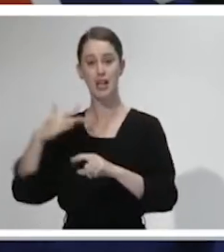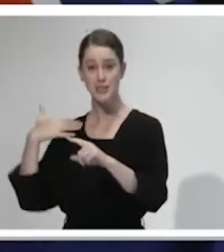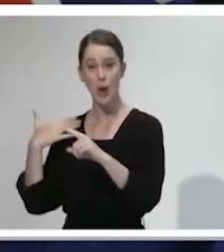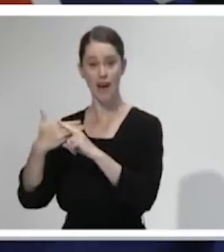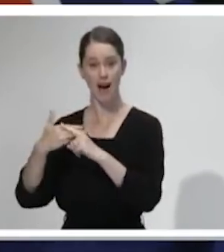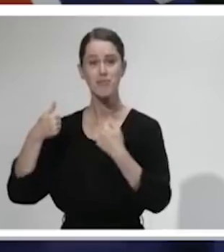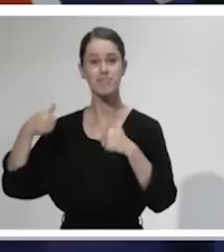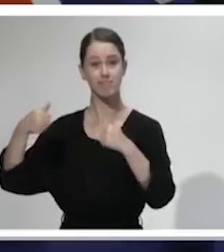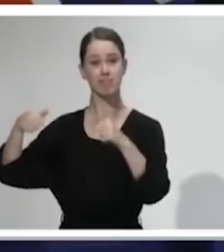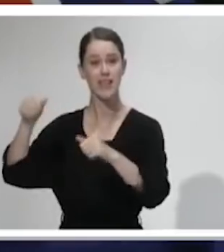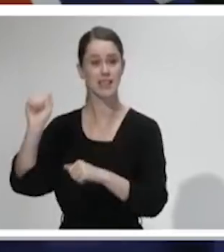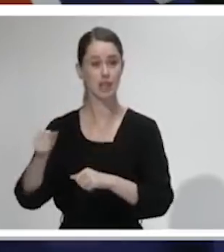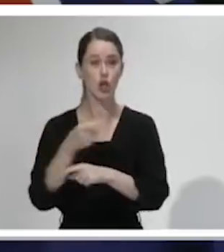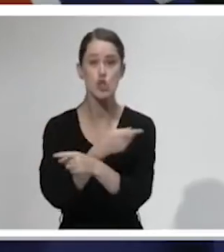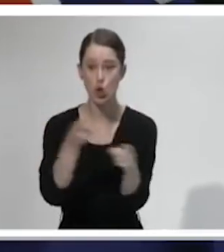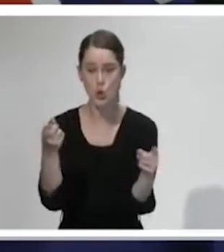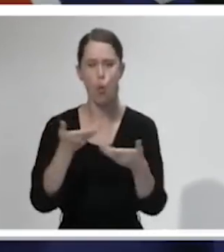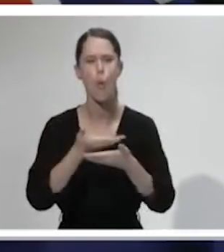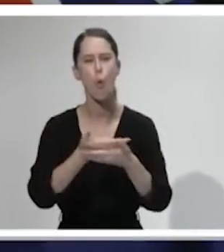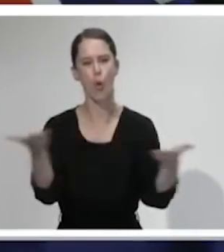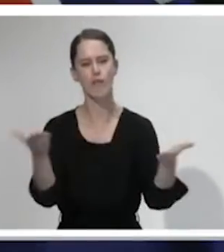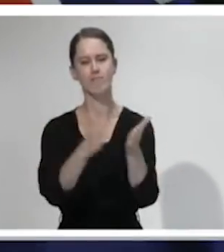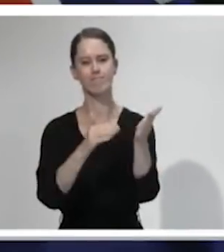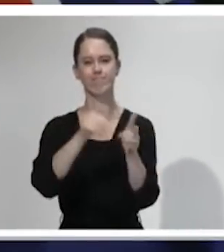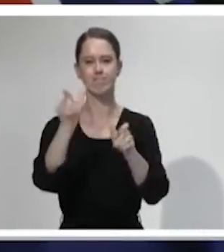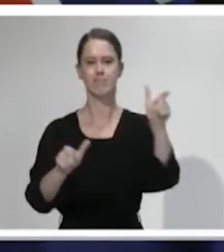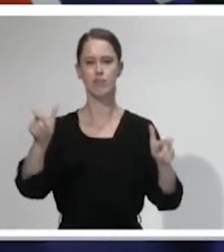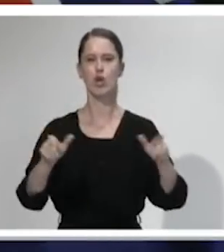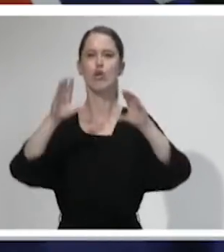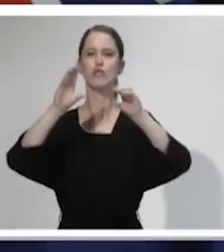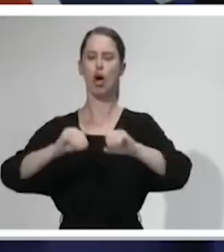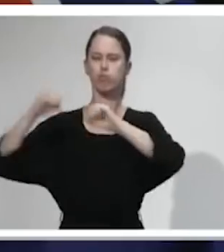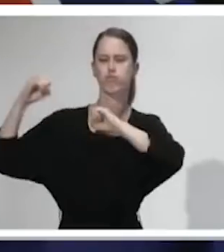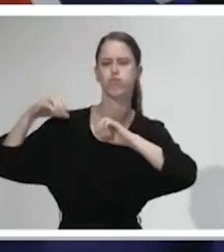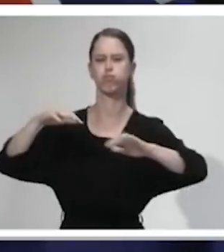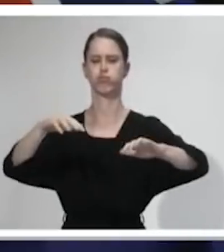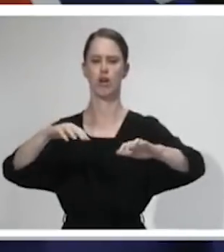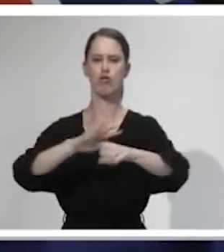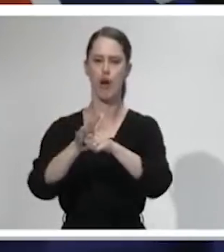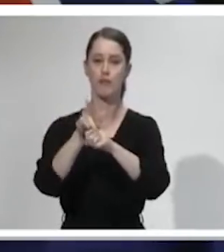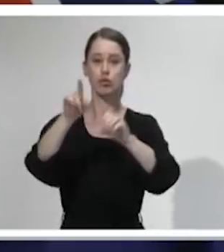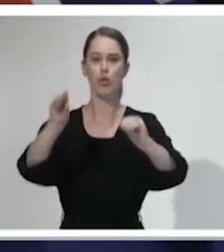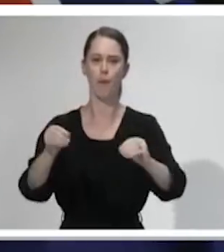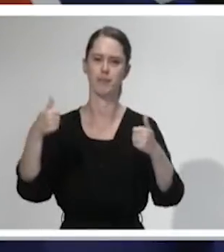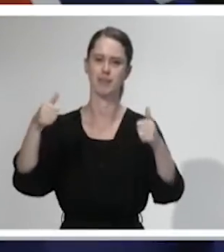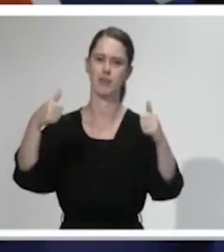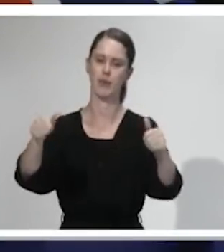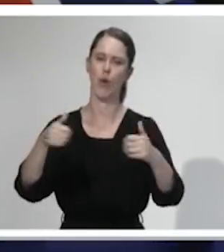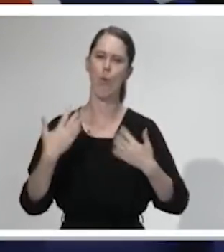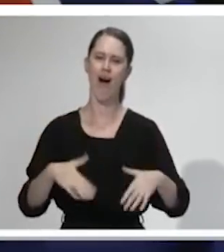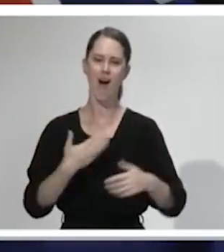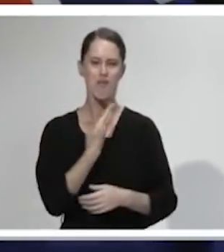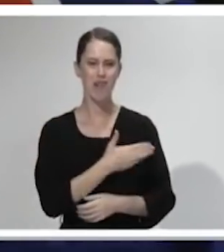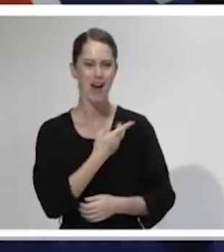success. You, all of you, have stopped the uncontrolled explosion of COVID-19 in New Zealand. And I couldn't feel